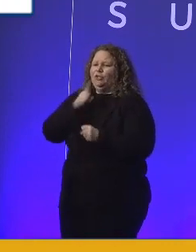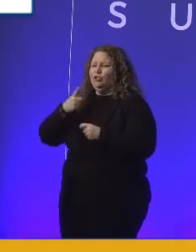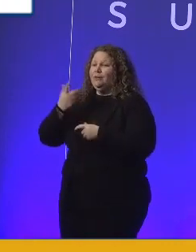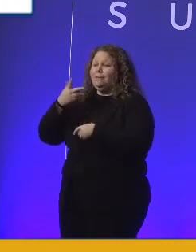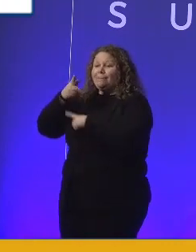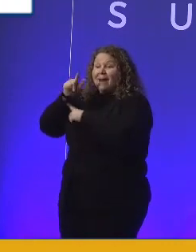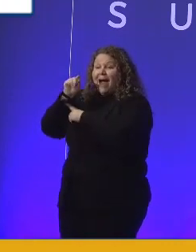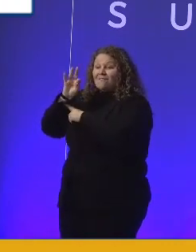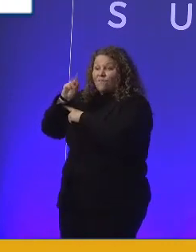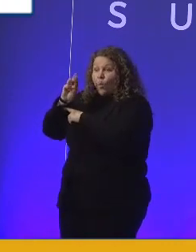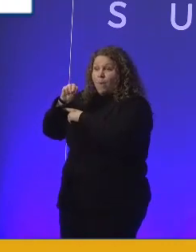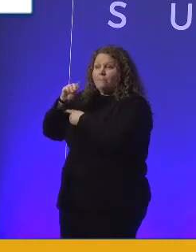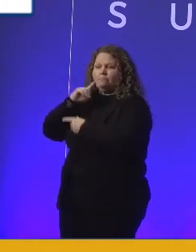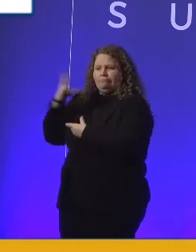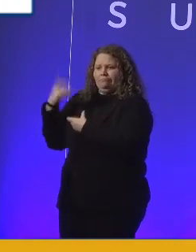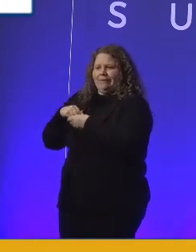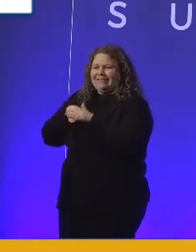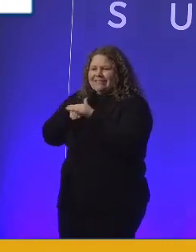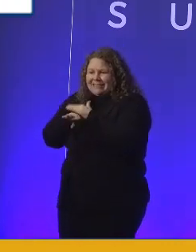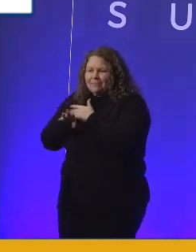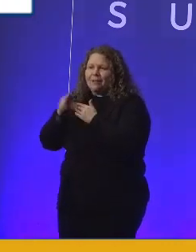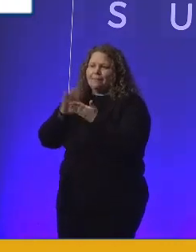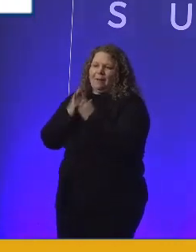successful. Back to Lee.